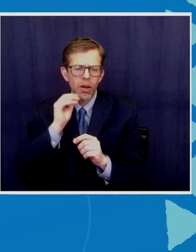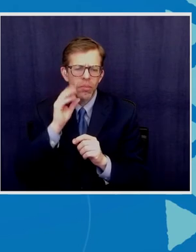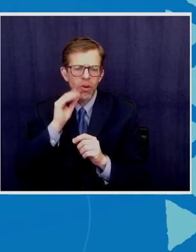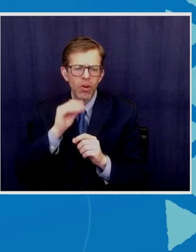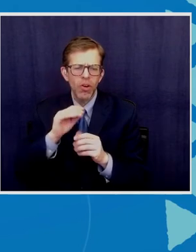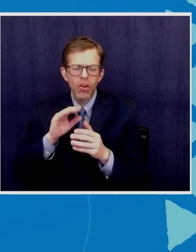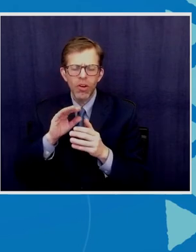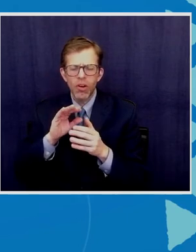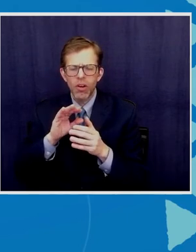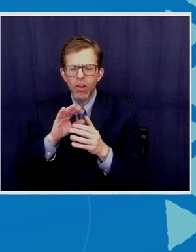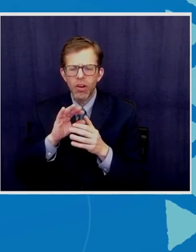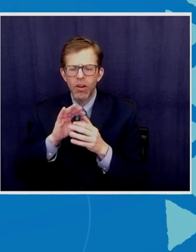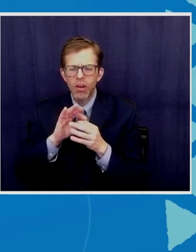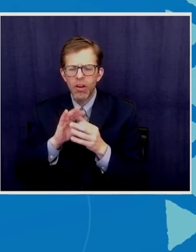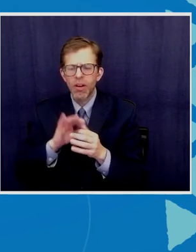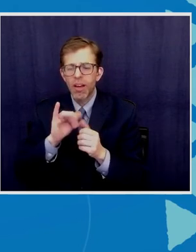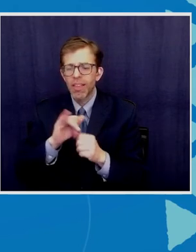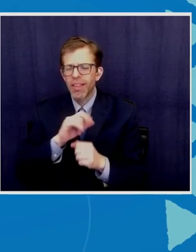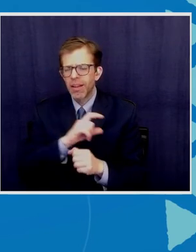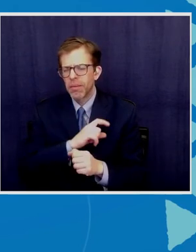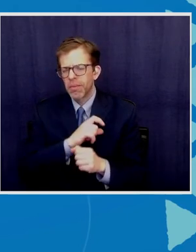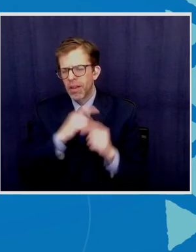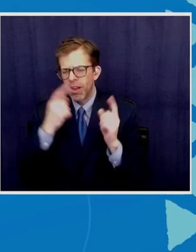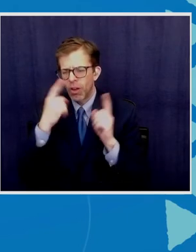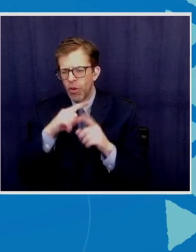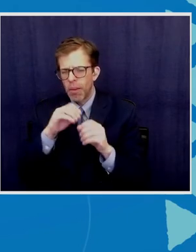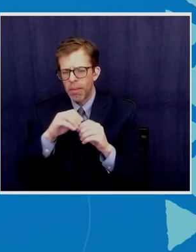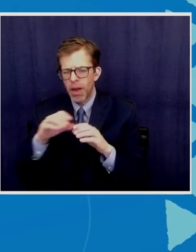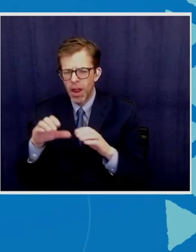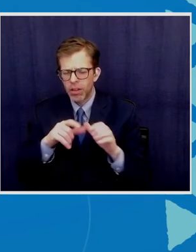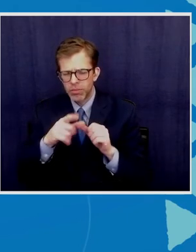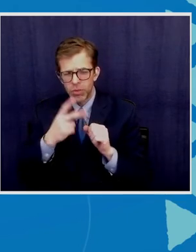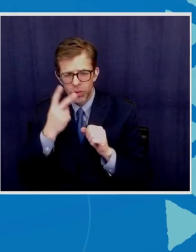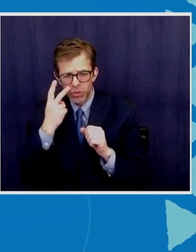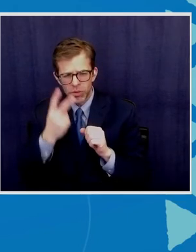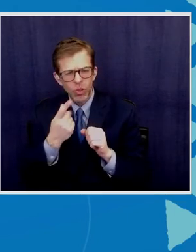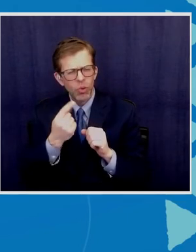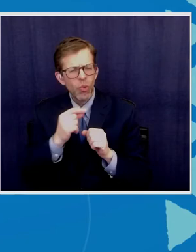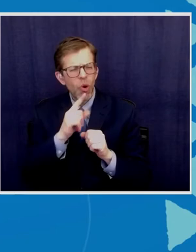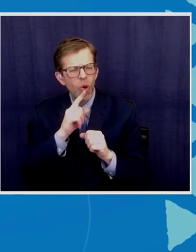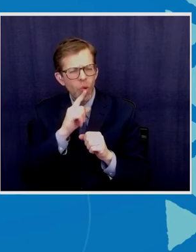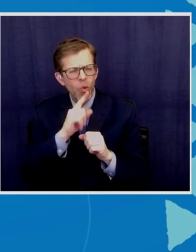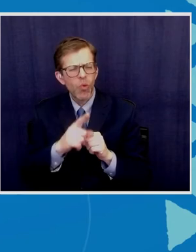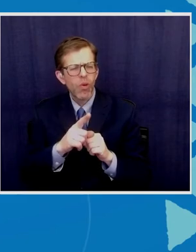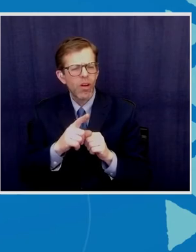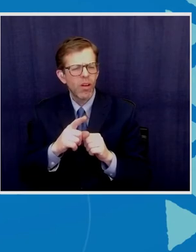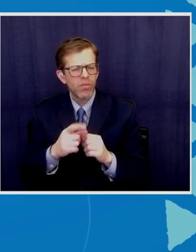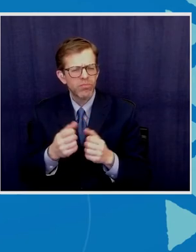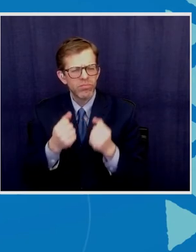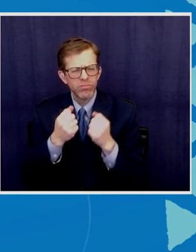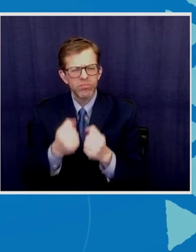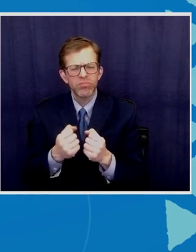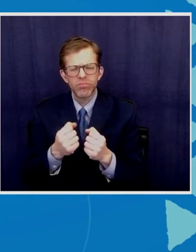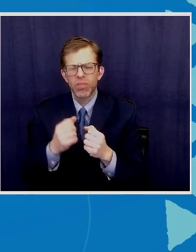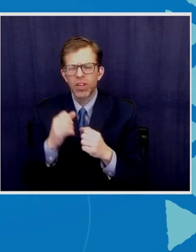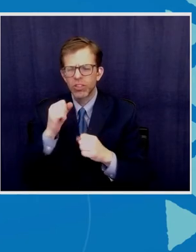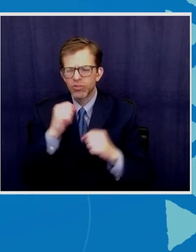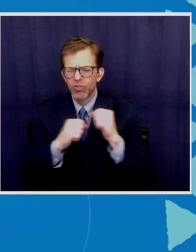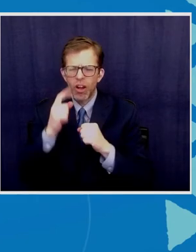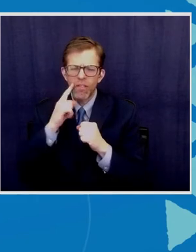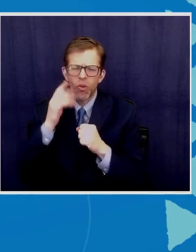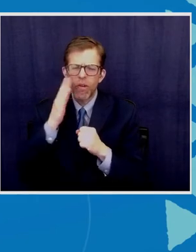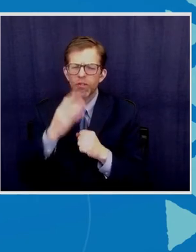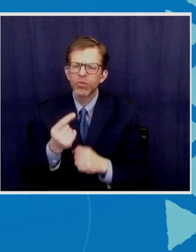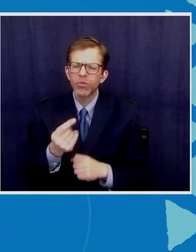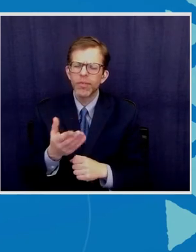bilateral law enforcement agreement in actions what are really the lessons and the strategies for the future yeah thank